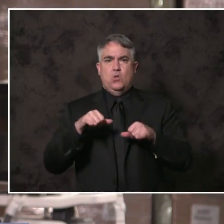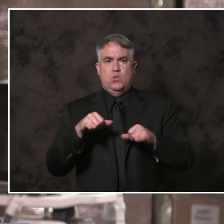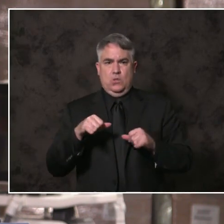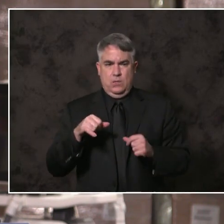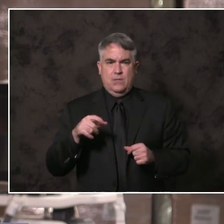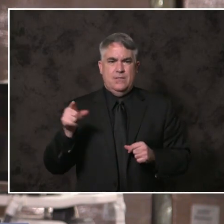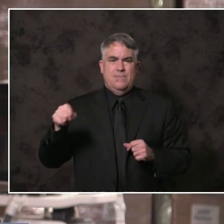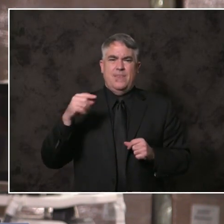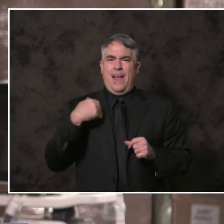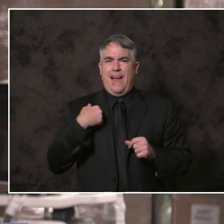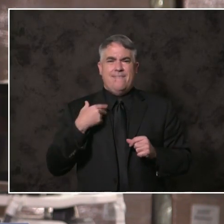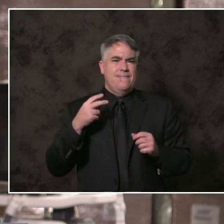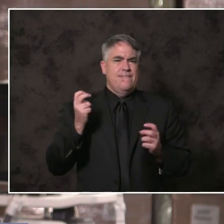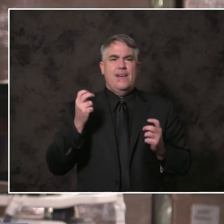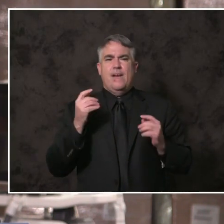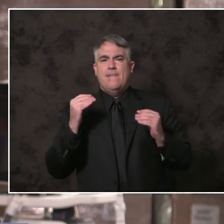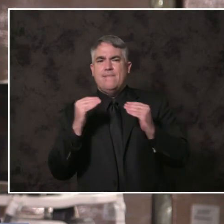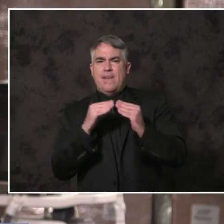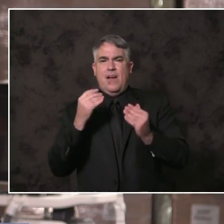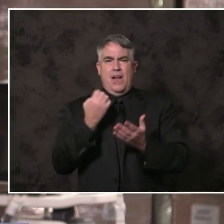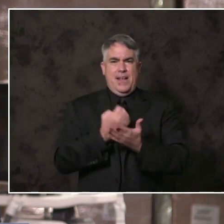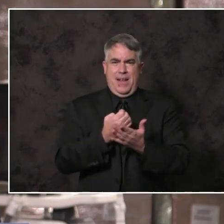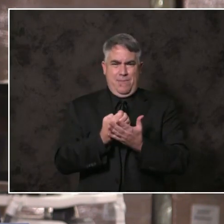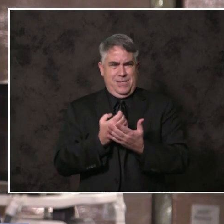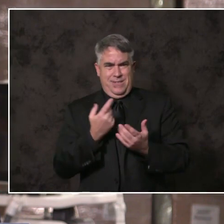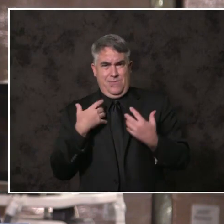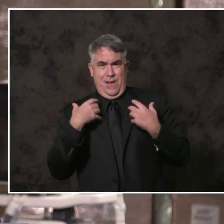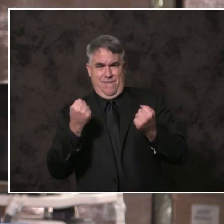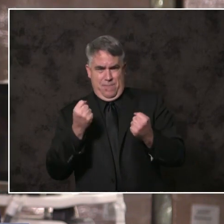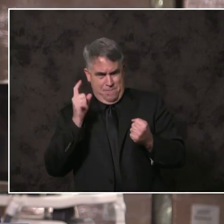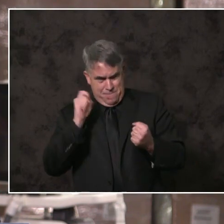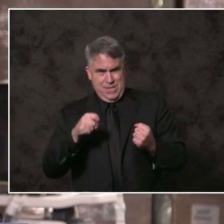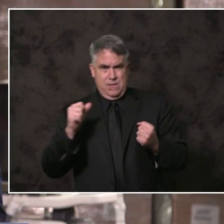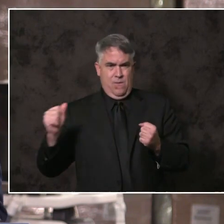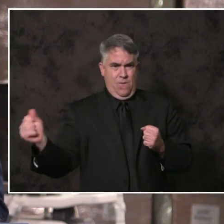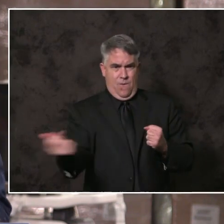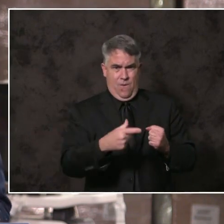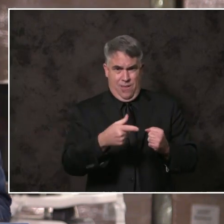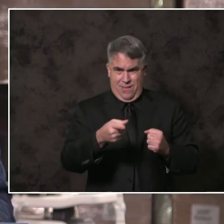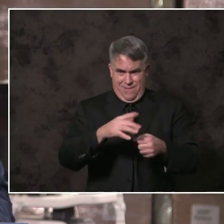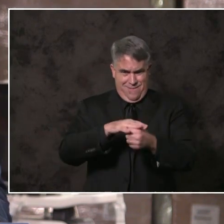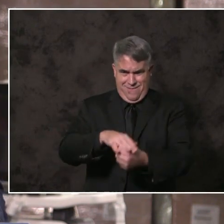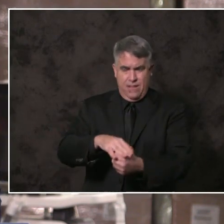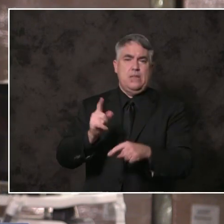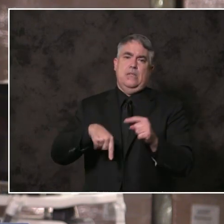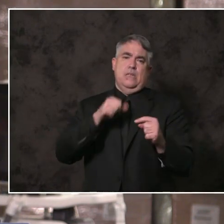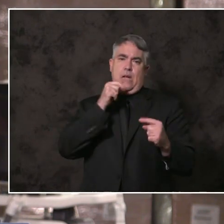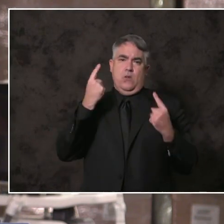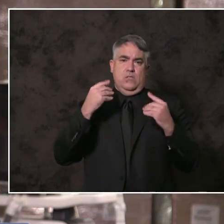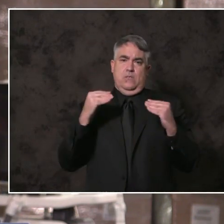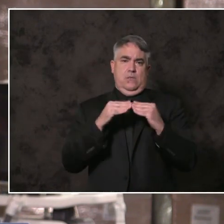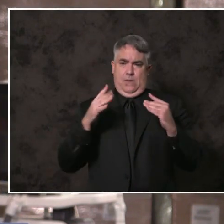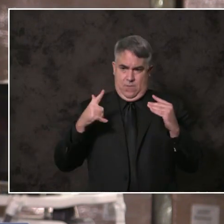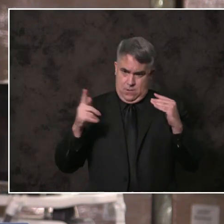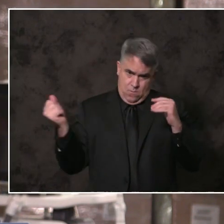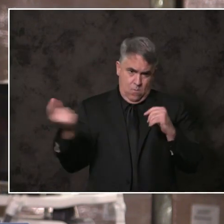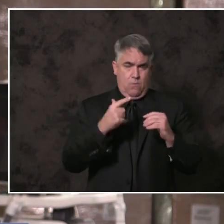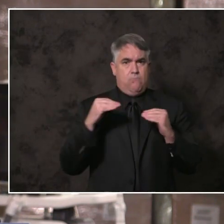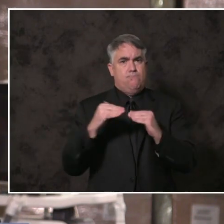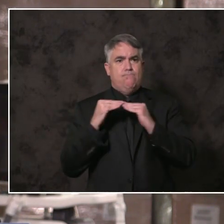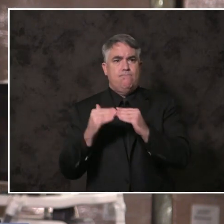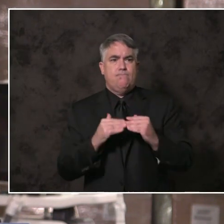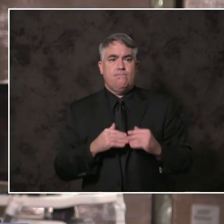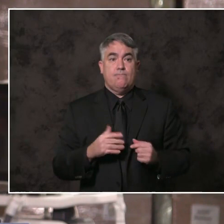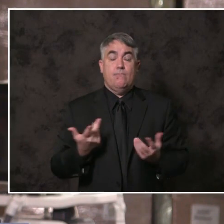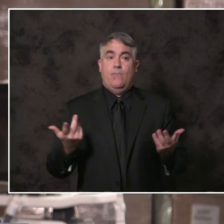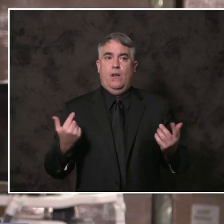recovery if working people don't get a fair shake. And now let me say something you've never heard a chair of the